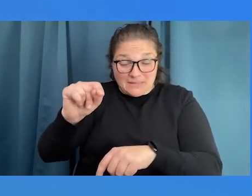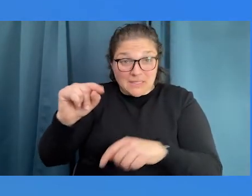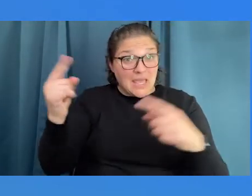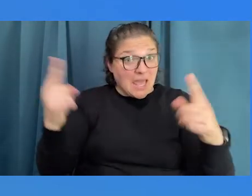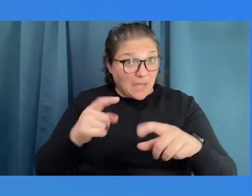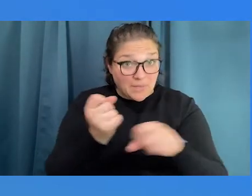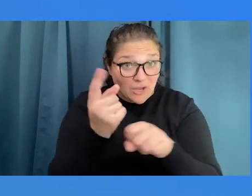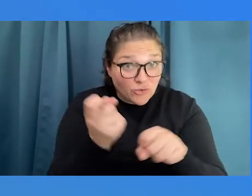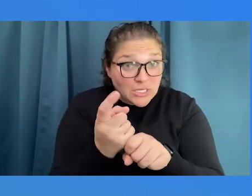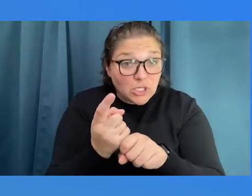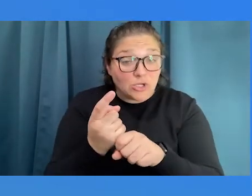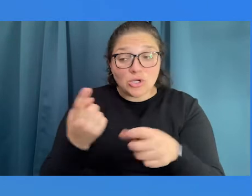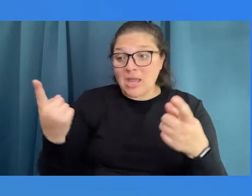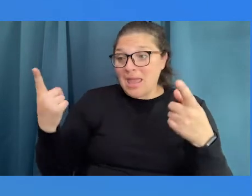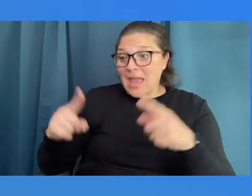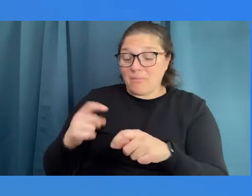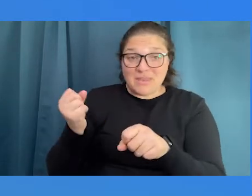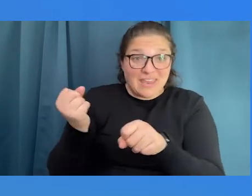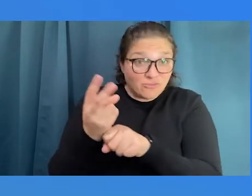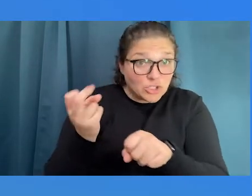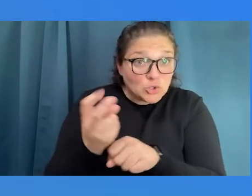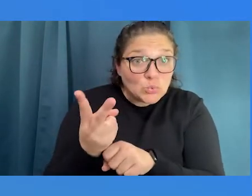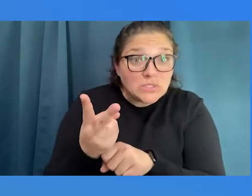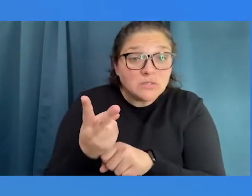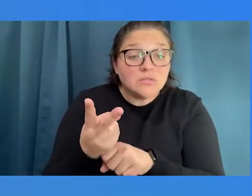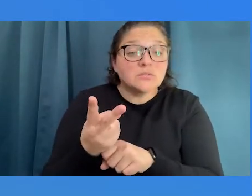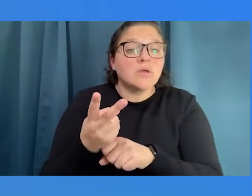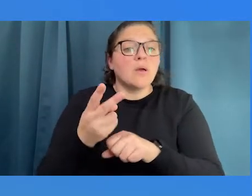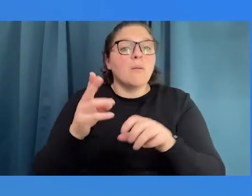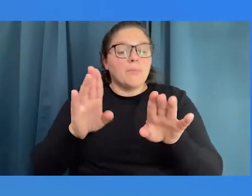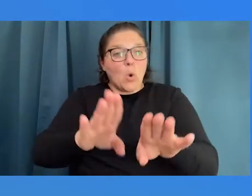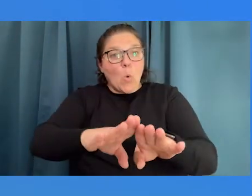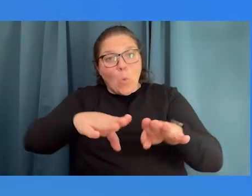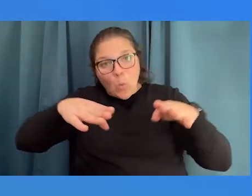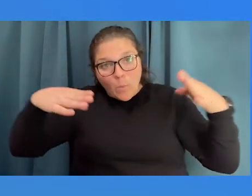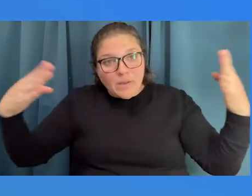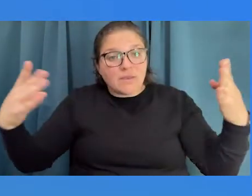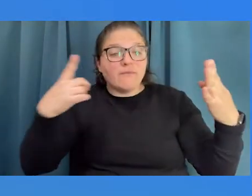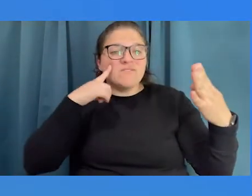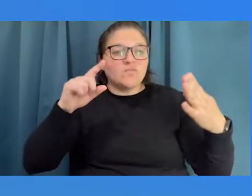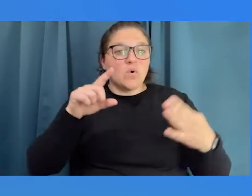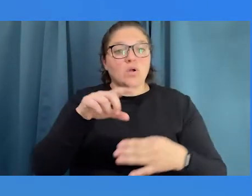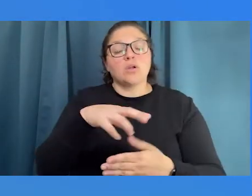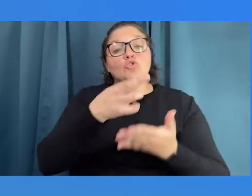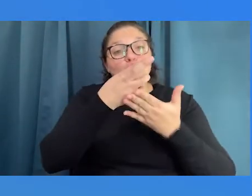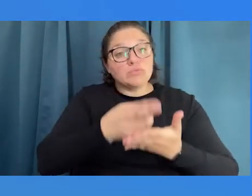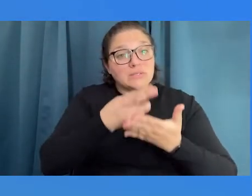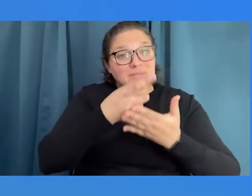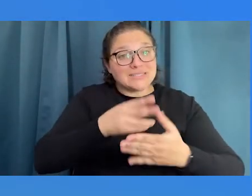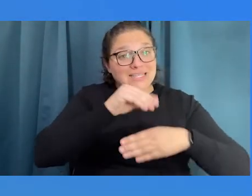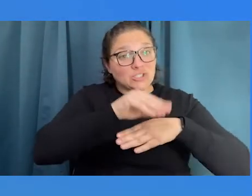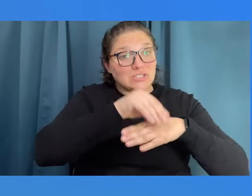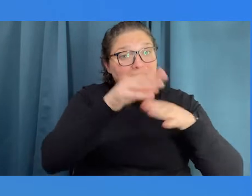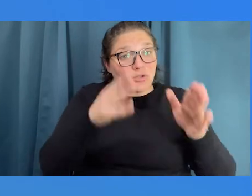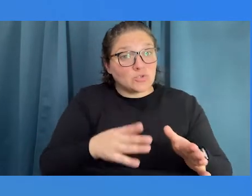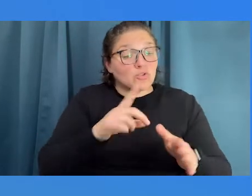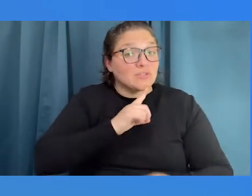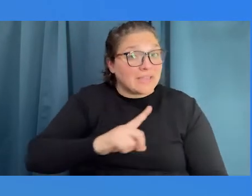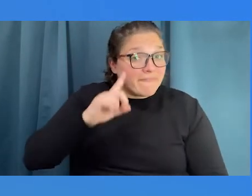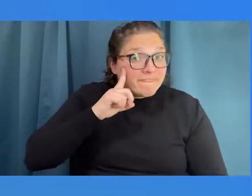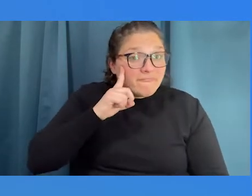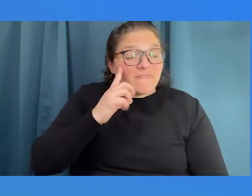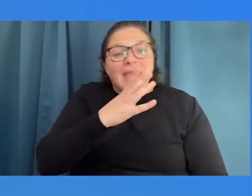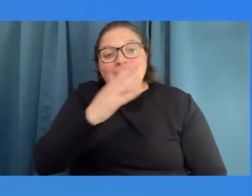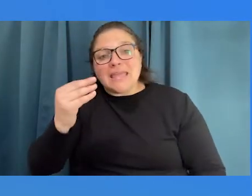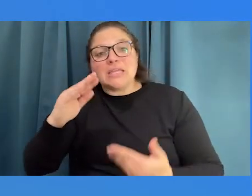it's every year or every other year, but open it up to include rehabilitation counselors for the deaf and some of